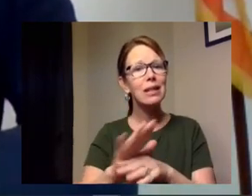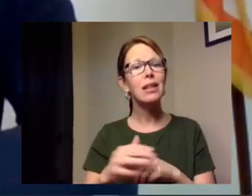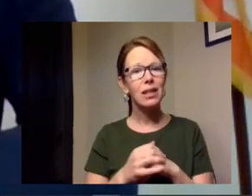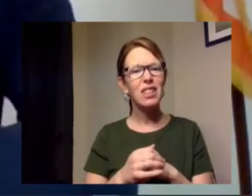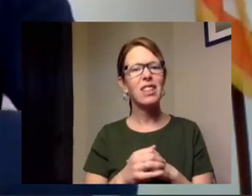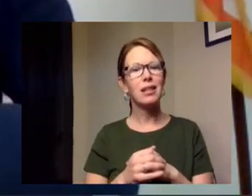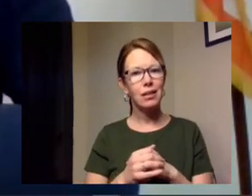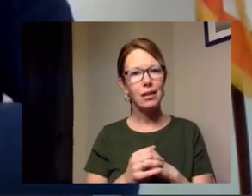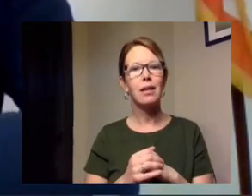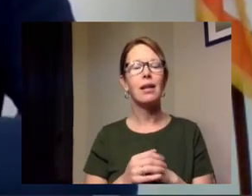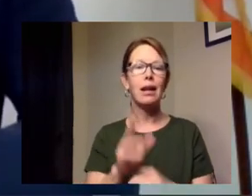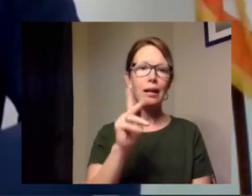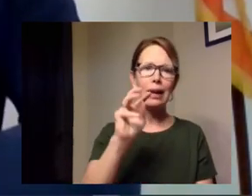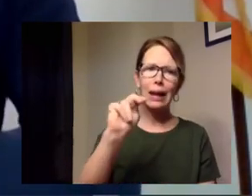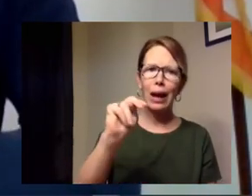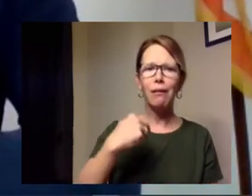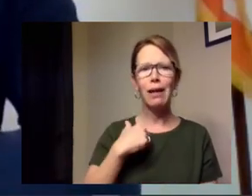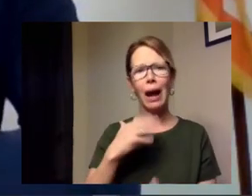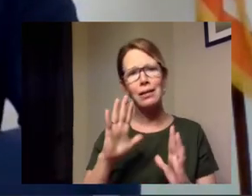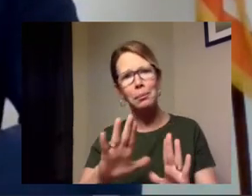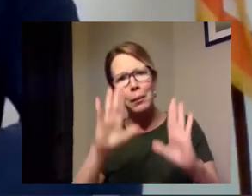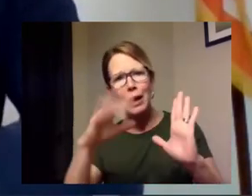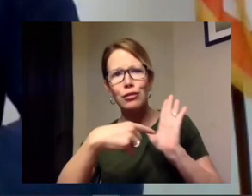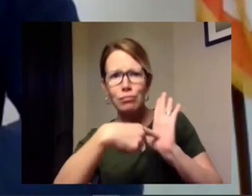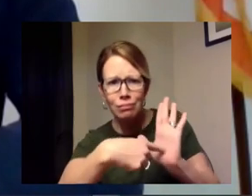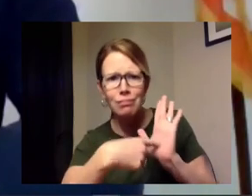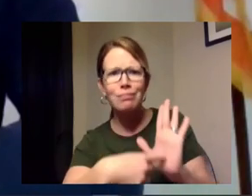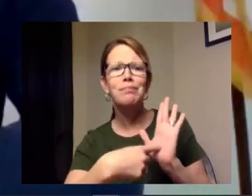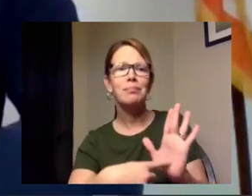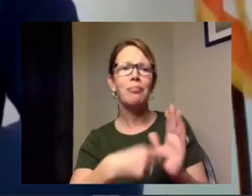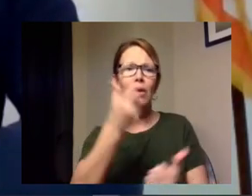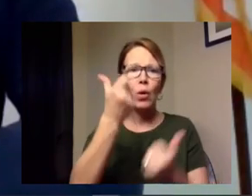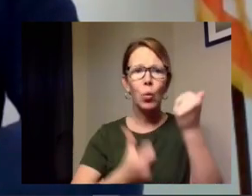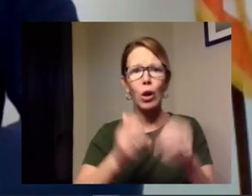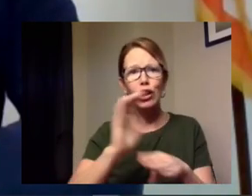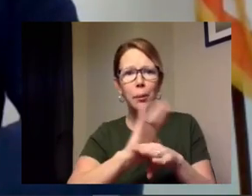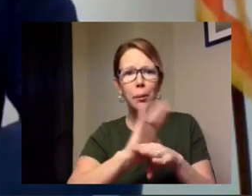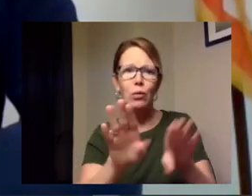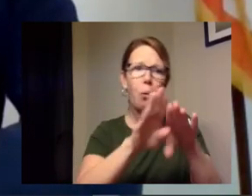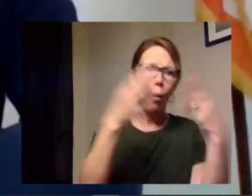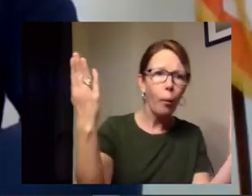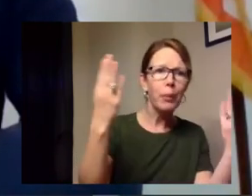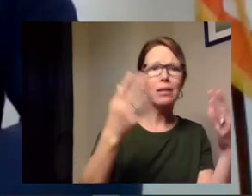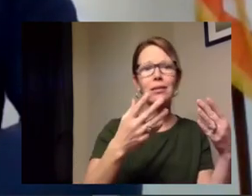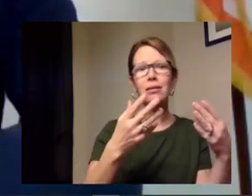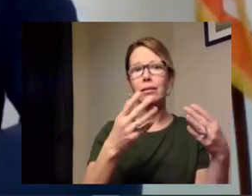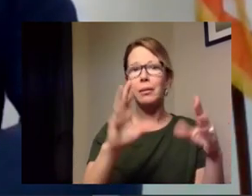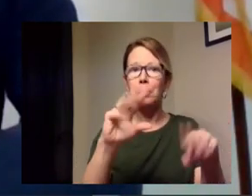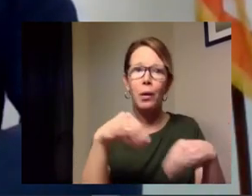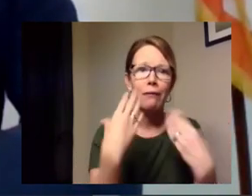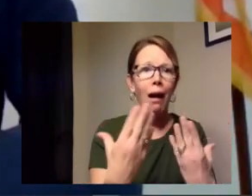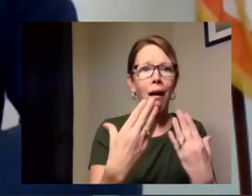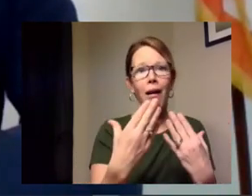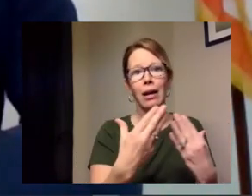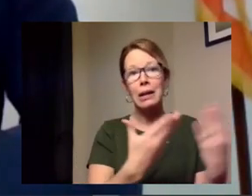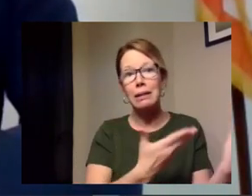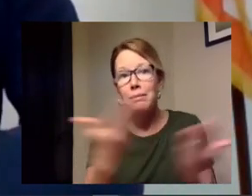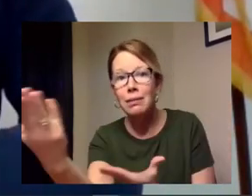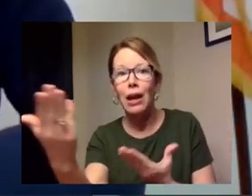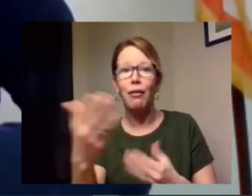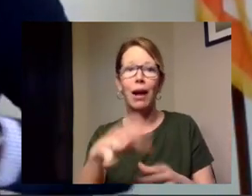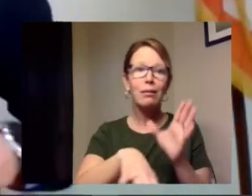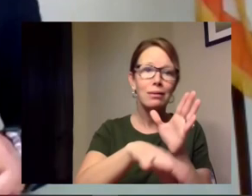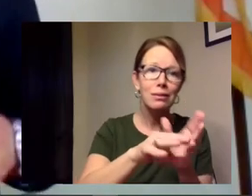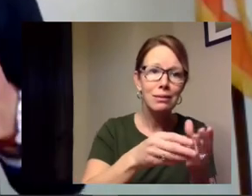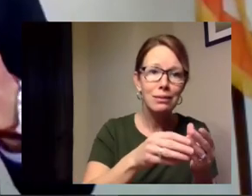infographics and information on what businesses are doing what their operation levels are and how to access those businesses